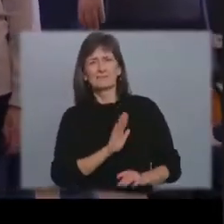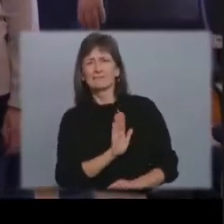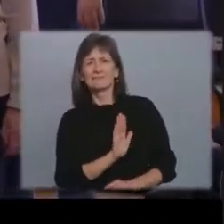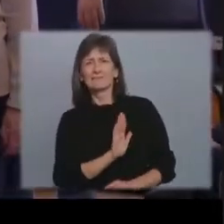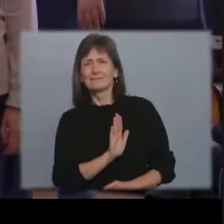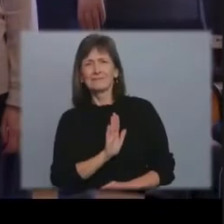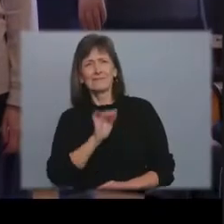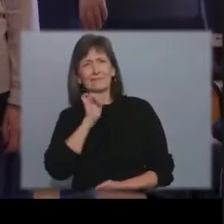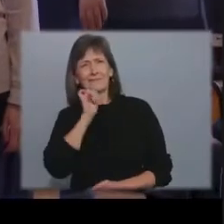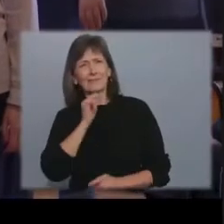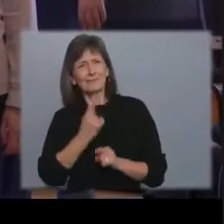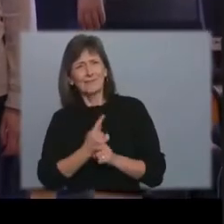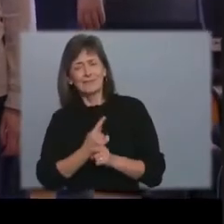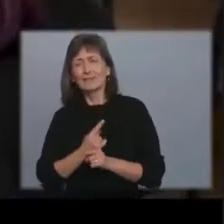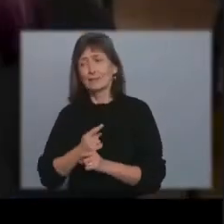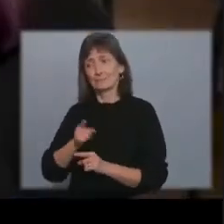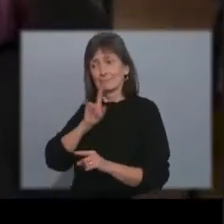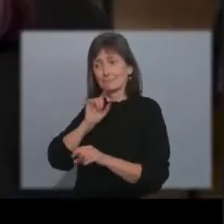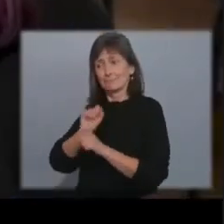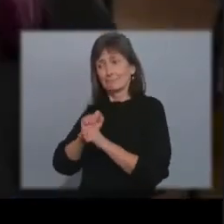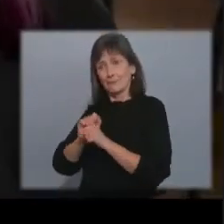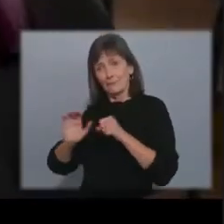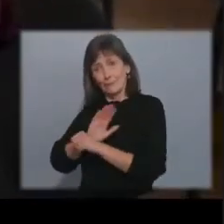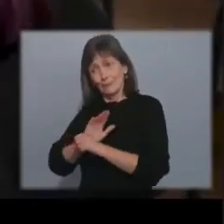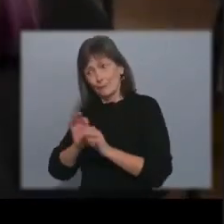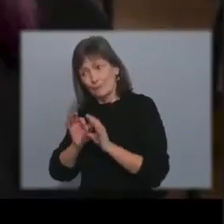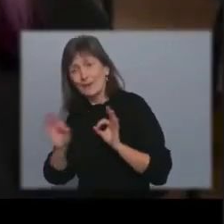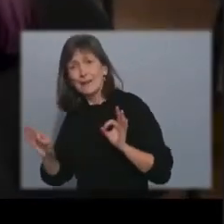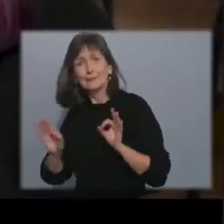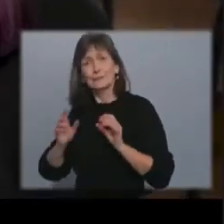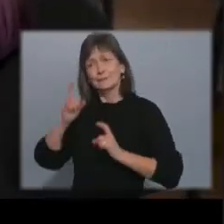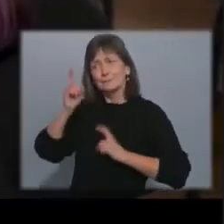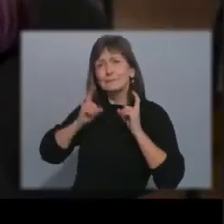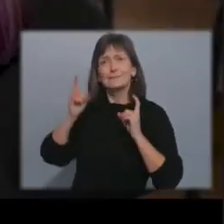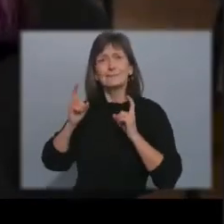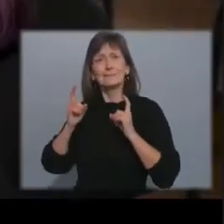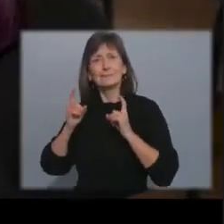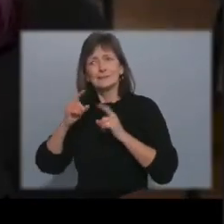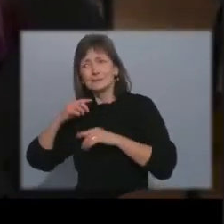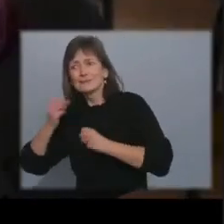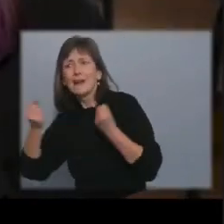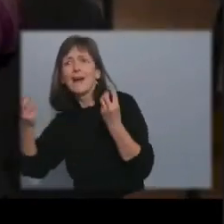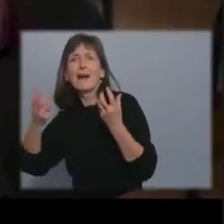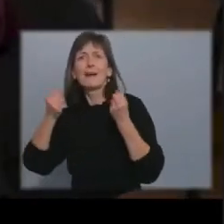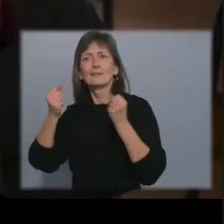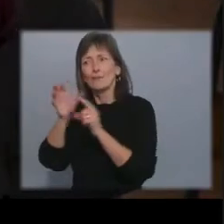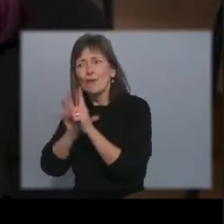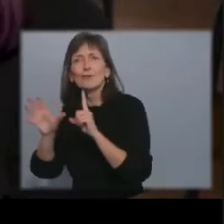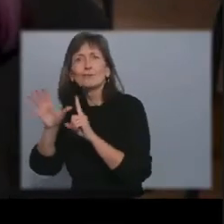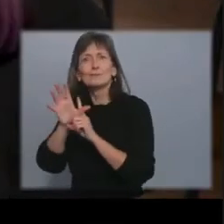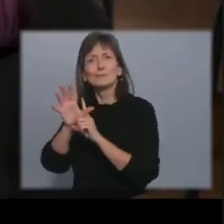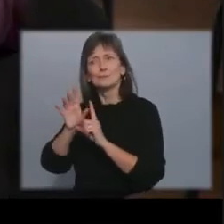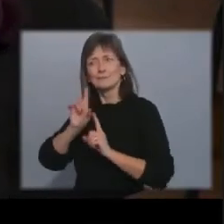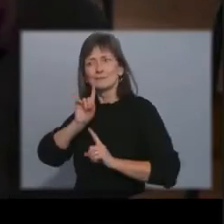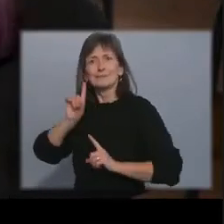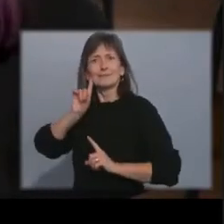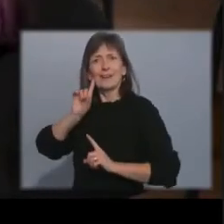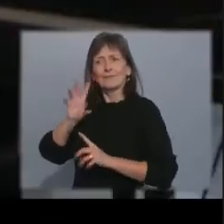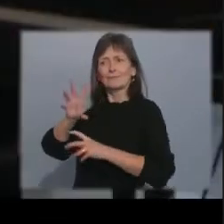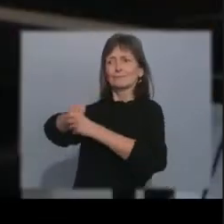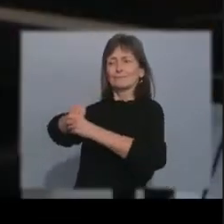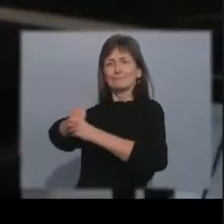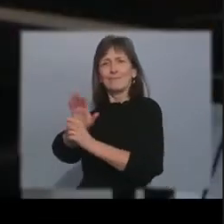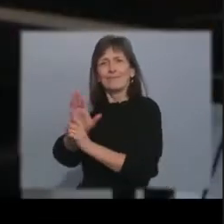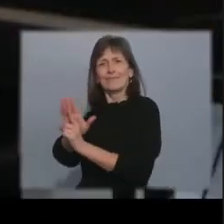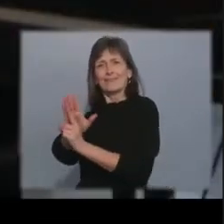a language like with like facial expressions and like different like signs for like words and stuff and like a culture that like deaf people like all